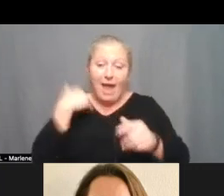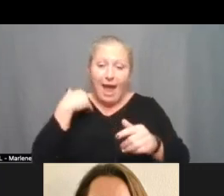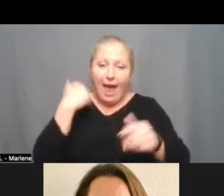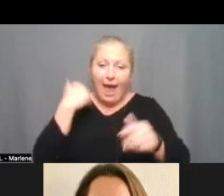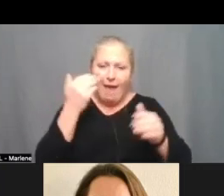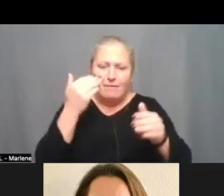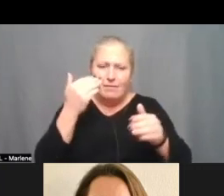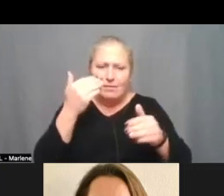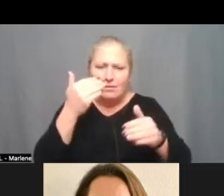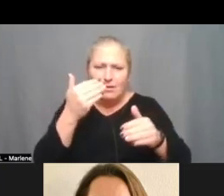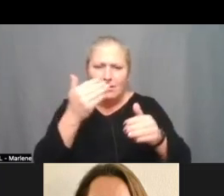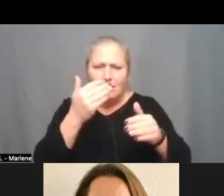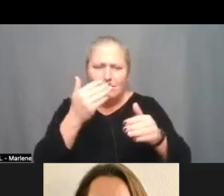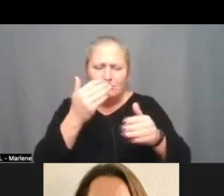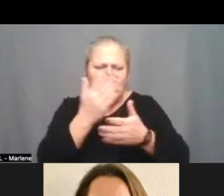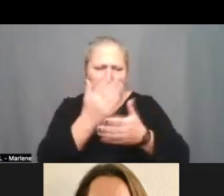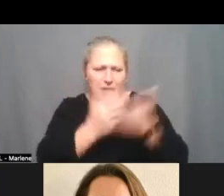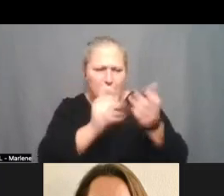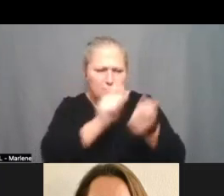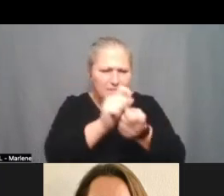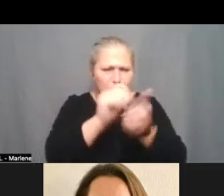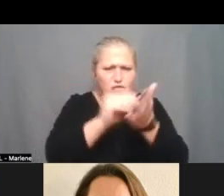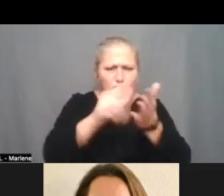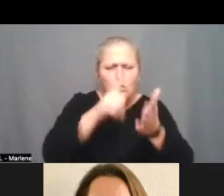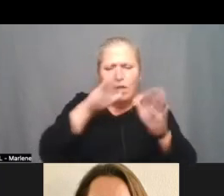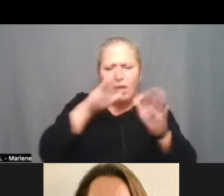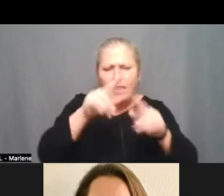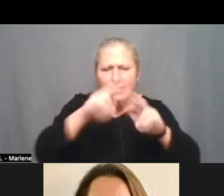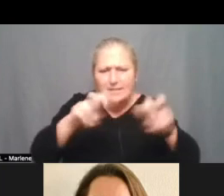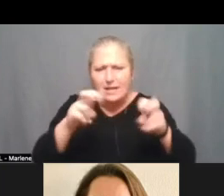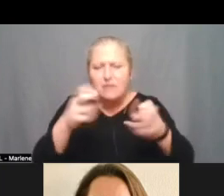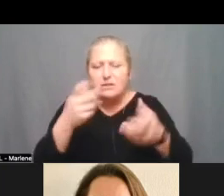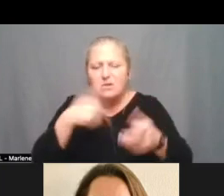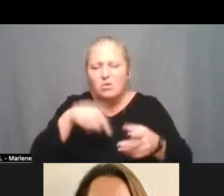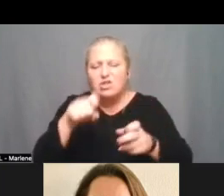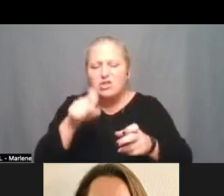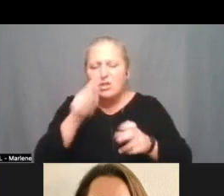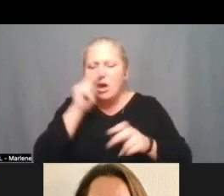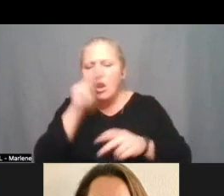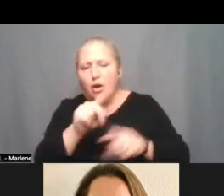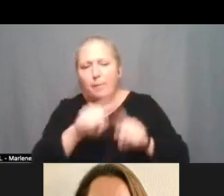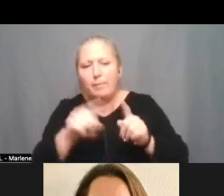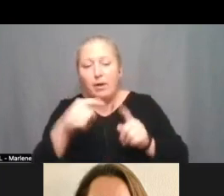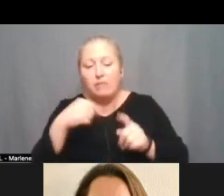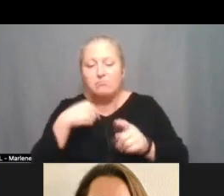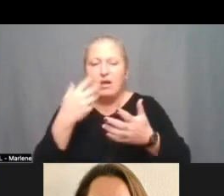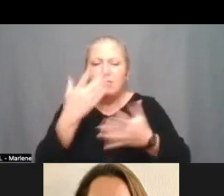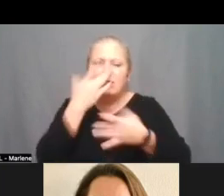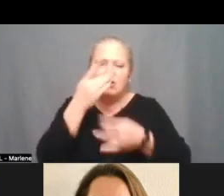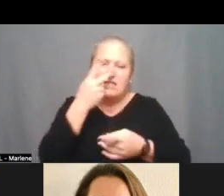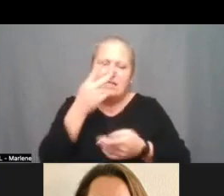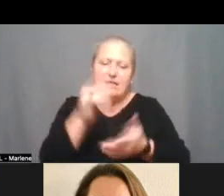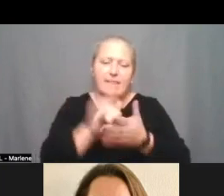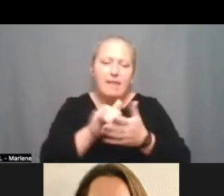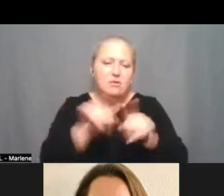students not getting assessed of course that would be something that we would want um to be looking for but yeah i i'd be interested in that as well um just